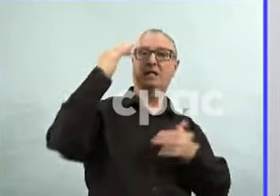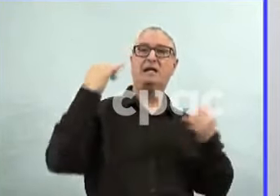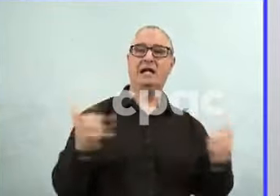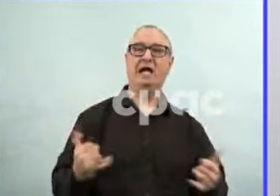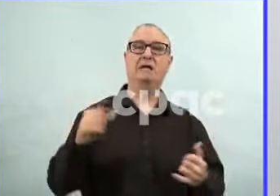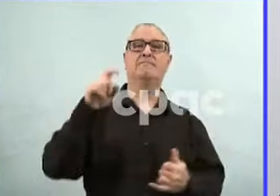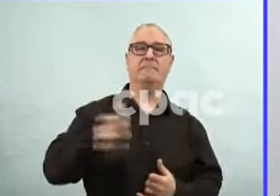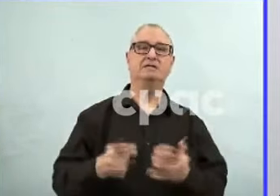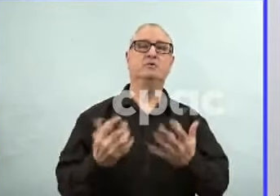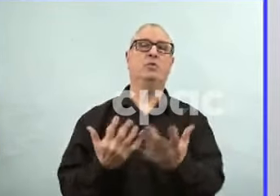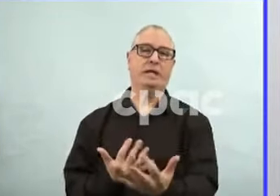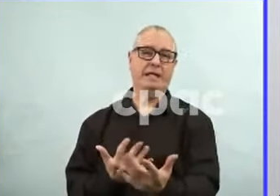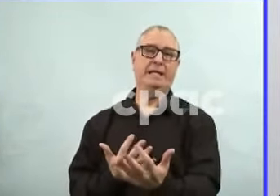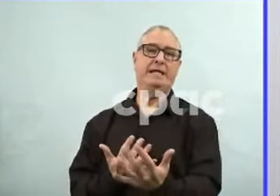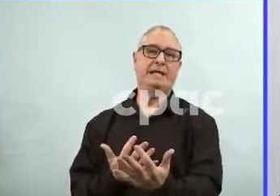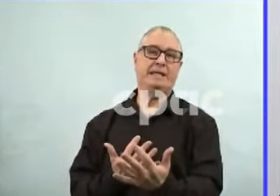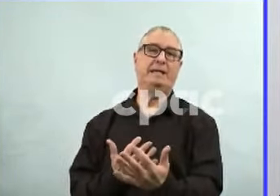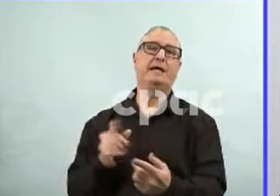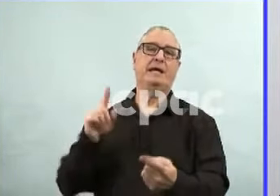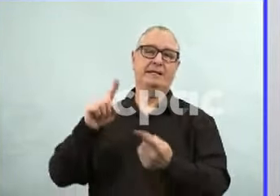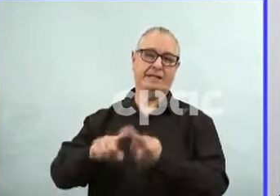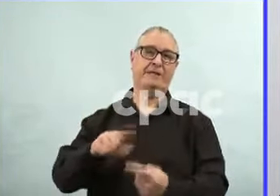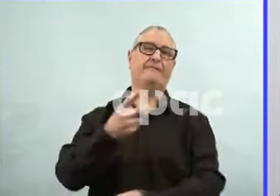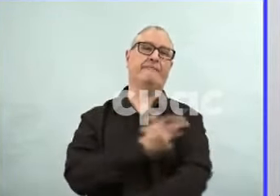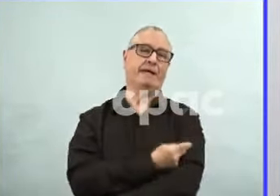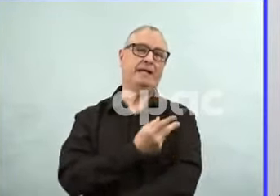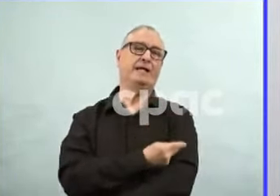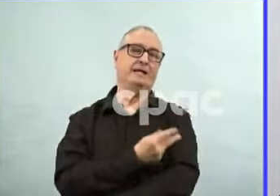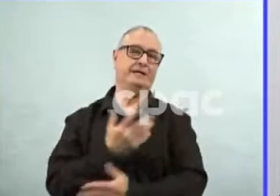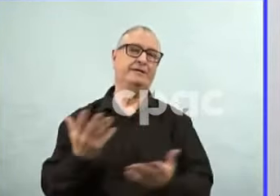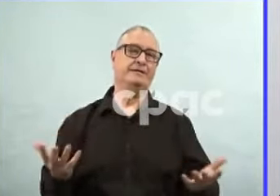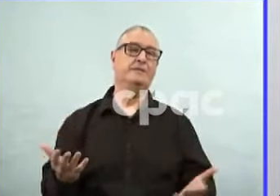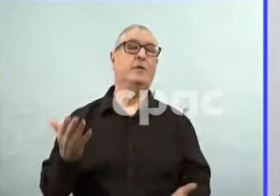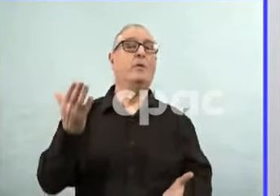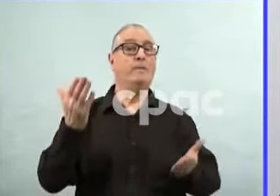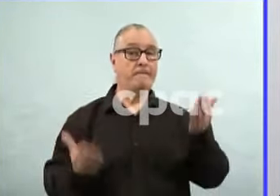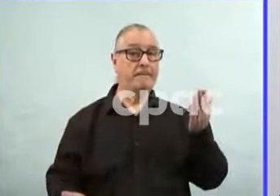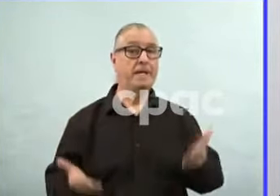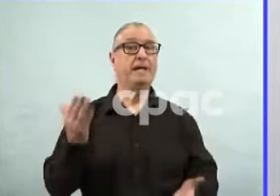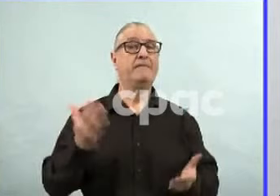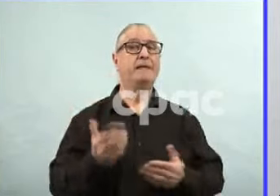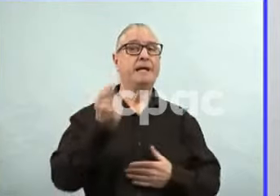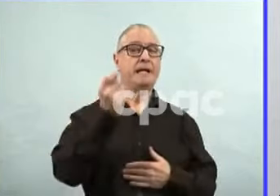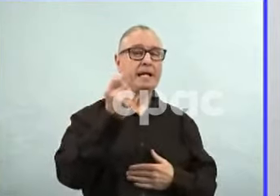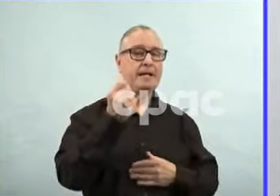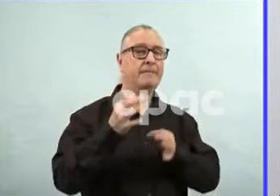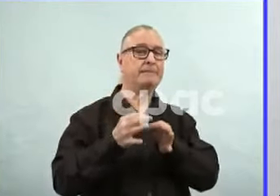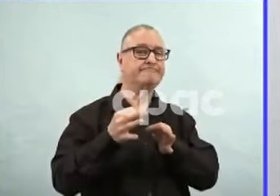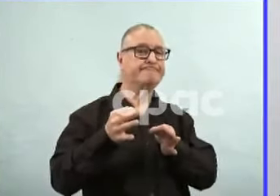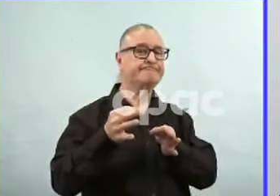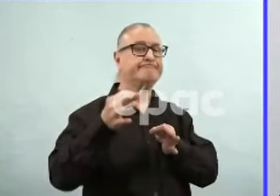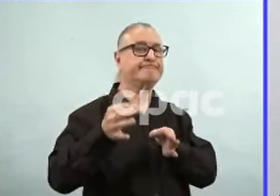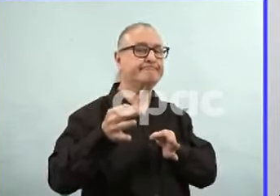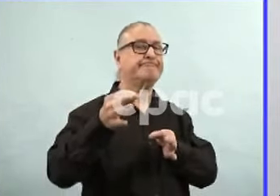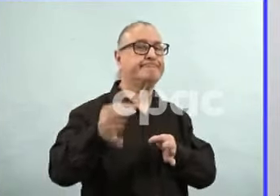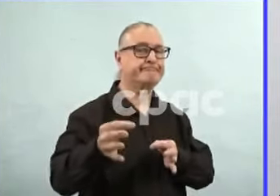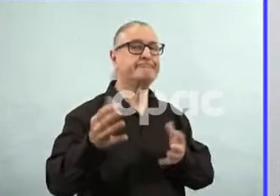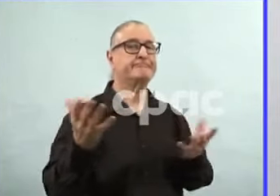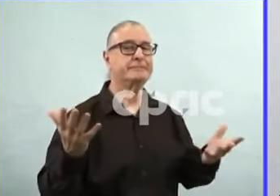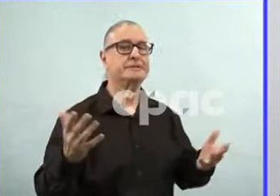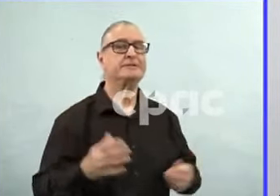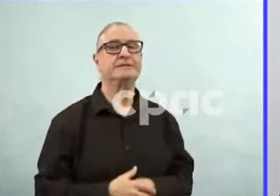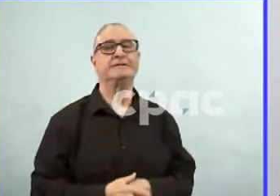dose, we may see more of a delay before the numbers start again to rise. But I don't think that that reflects